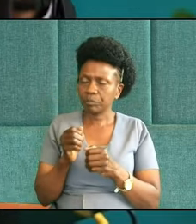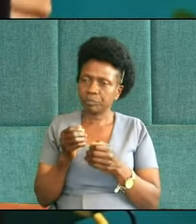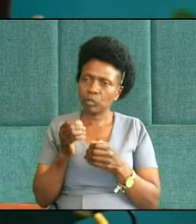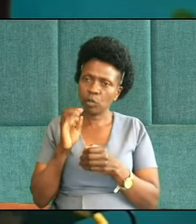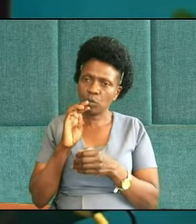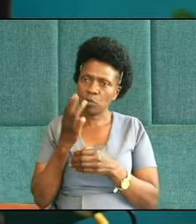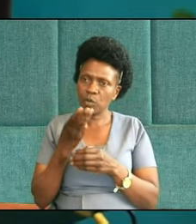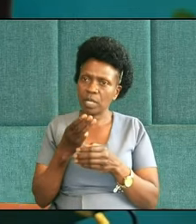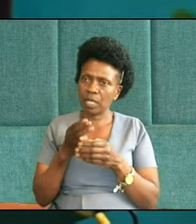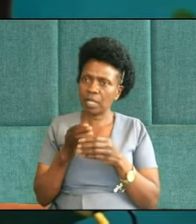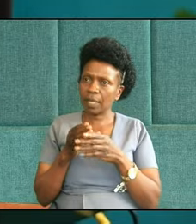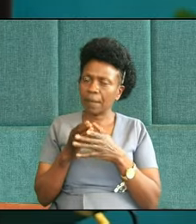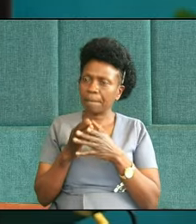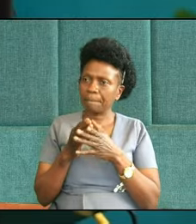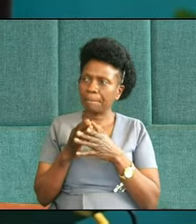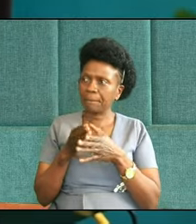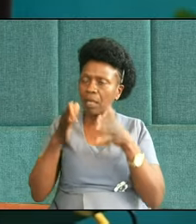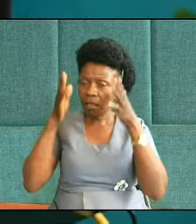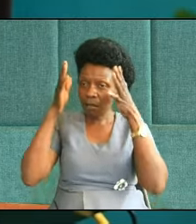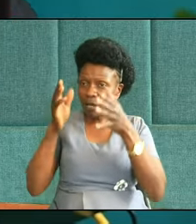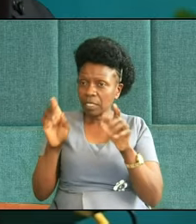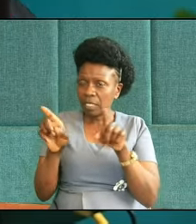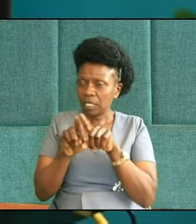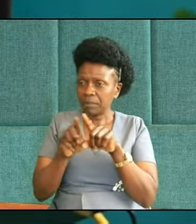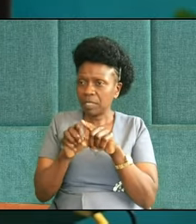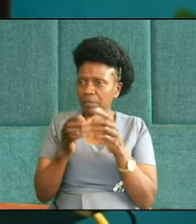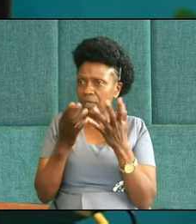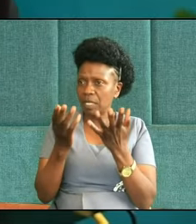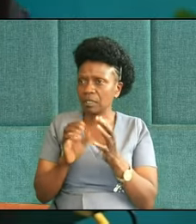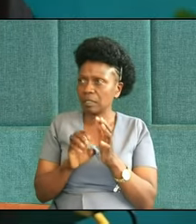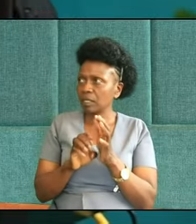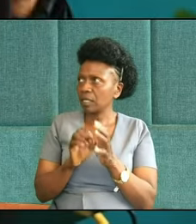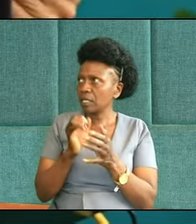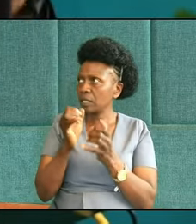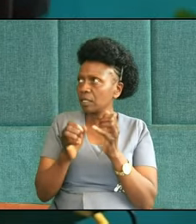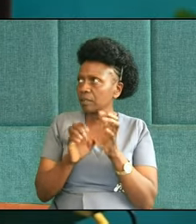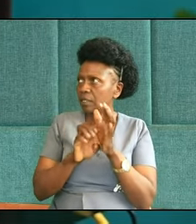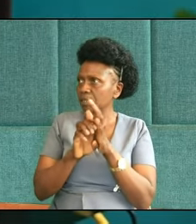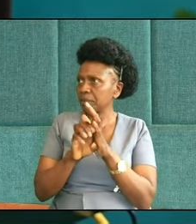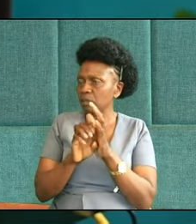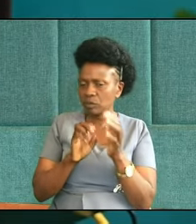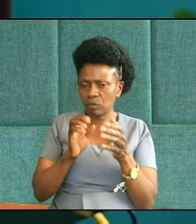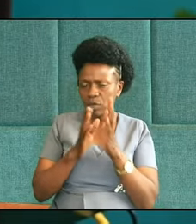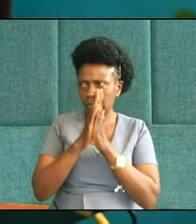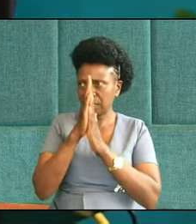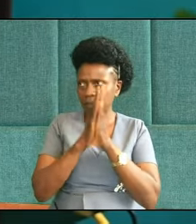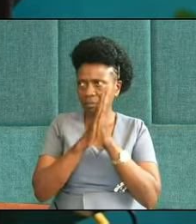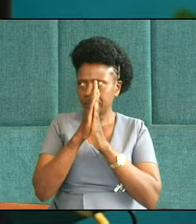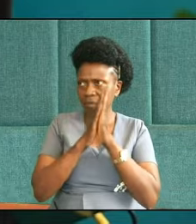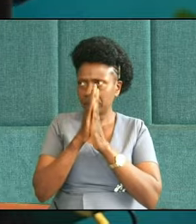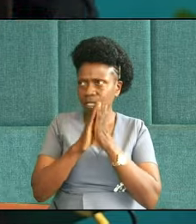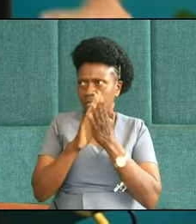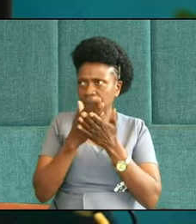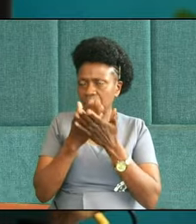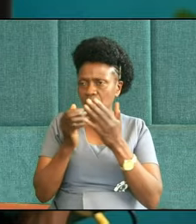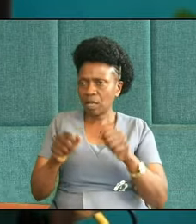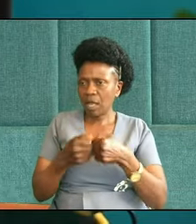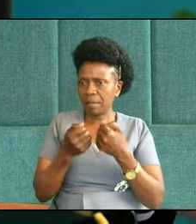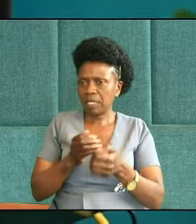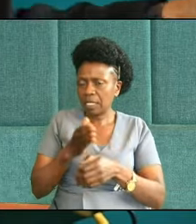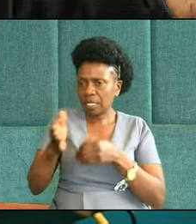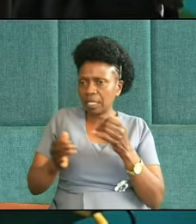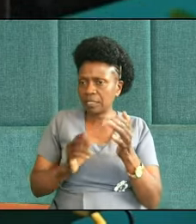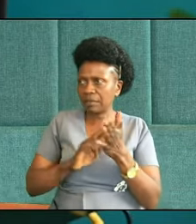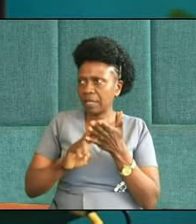in the same language here. Now, that's the last verse of chapter 37. You would expect something to happen in the next